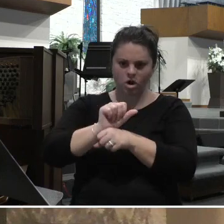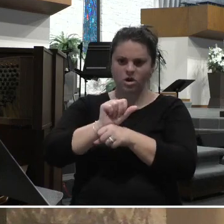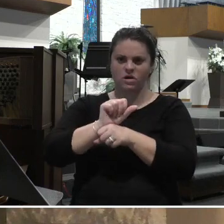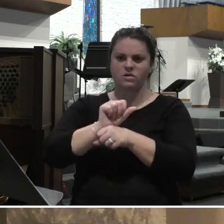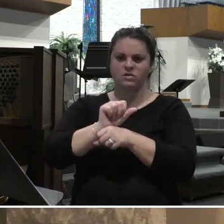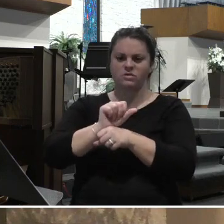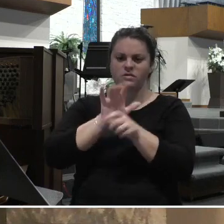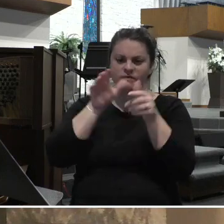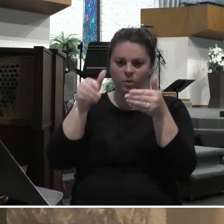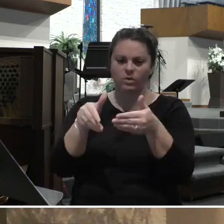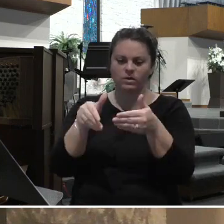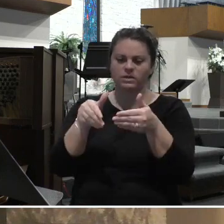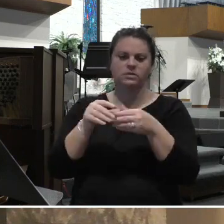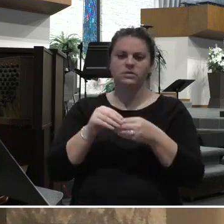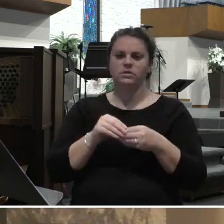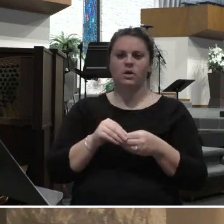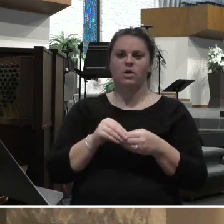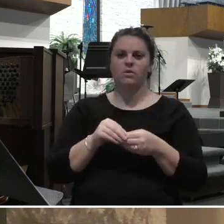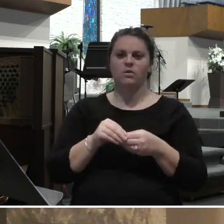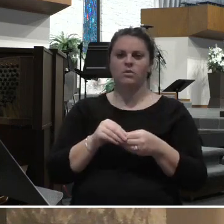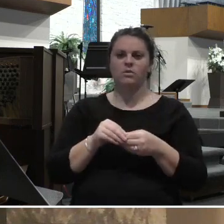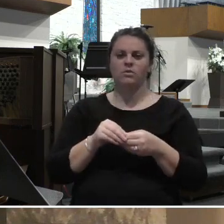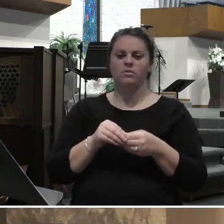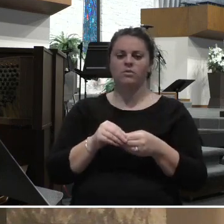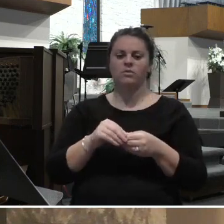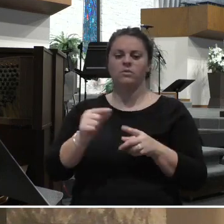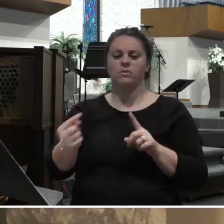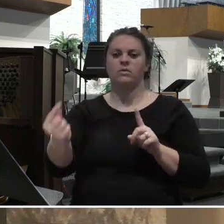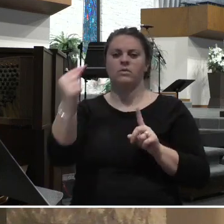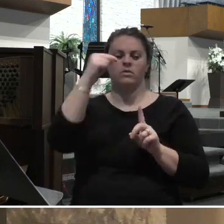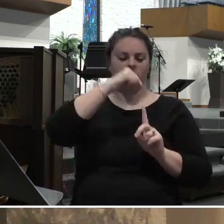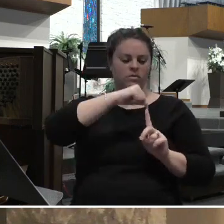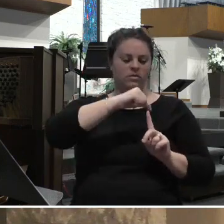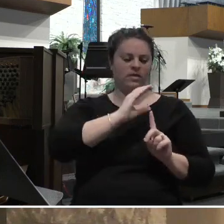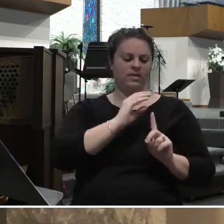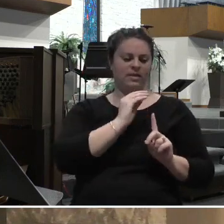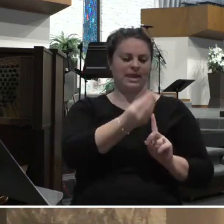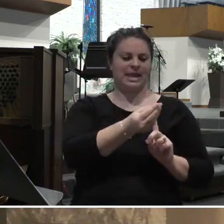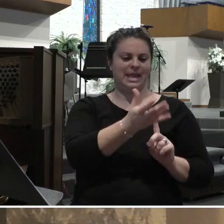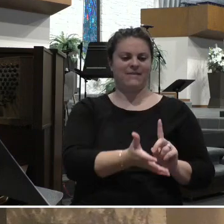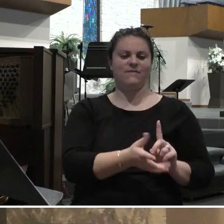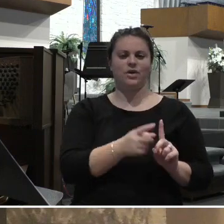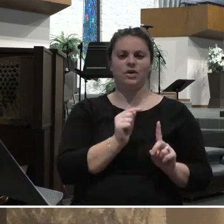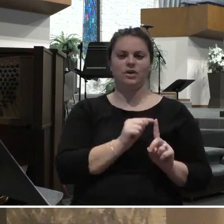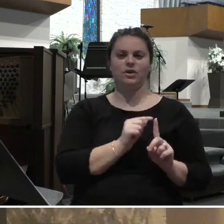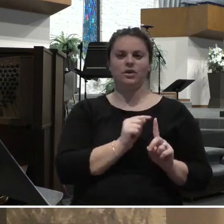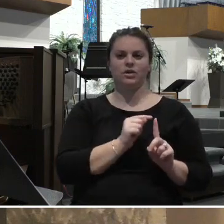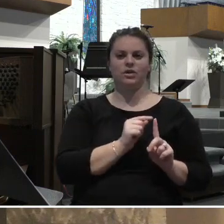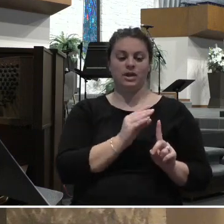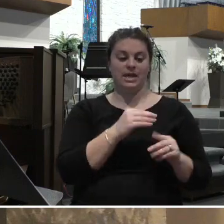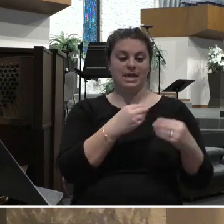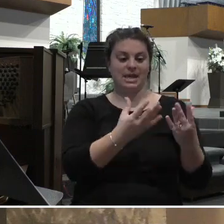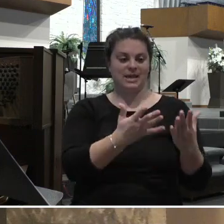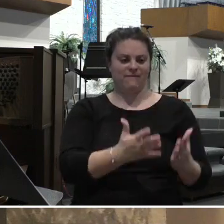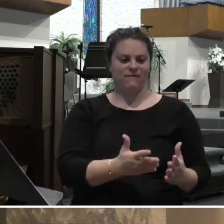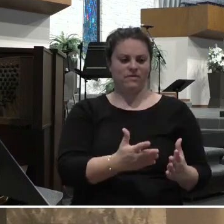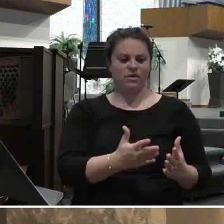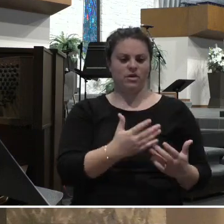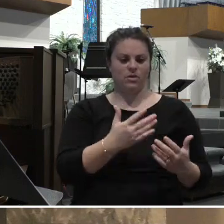the giver. The giver just wanting to make sure that everybody had an opportunity